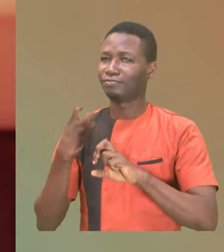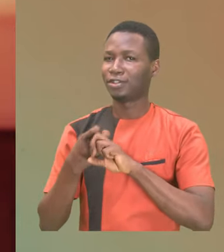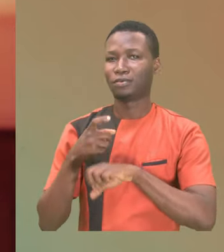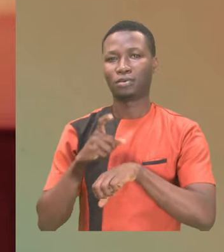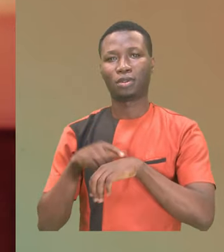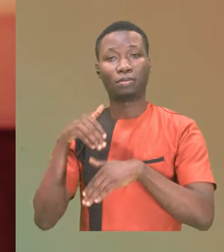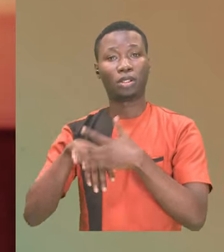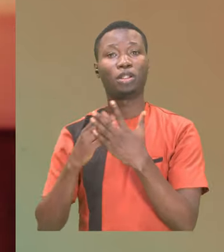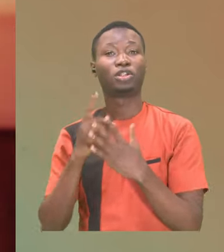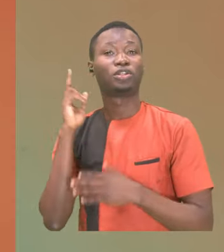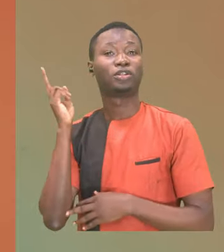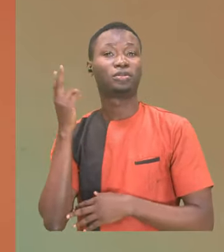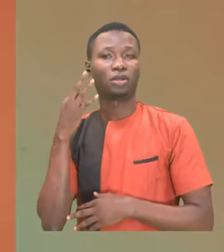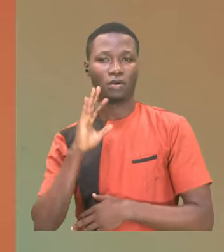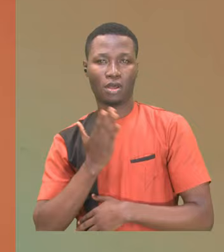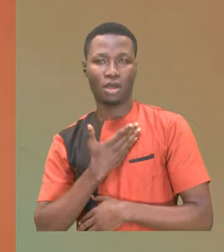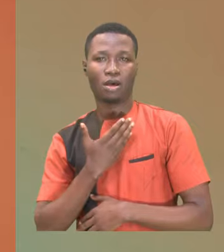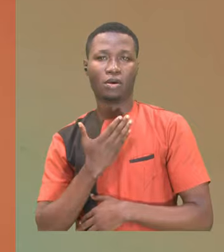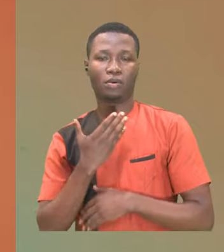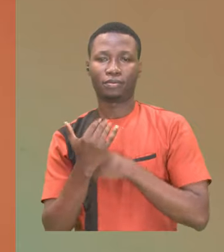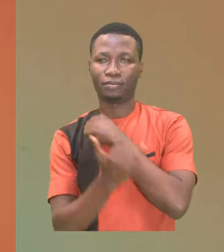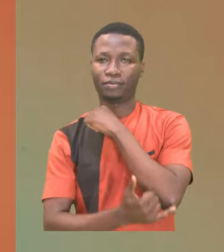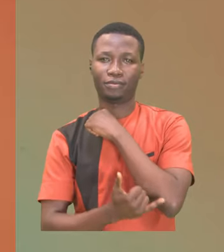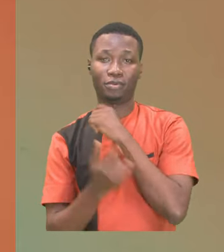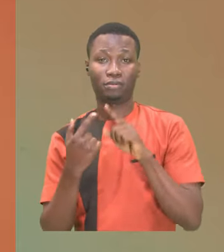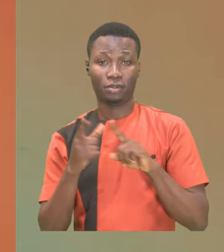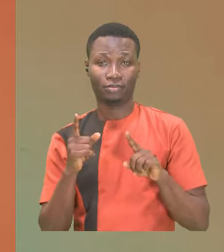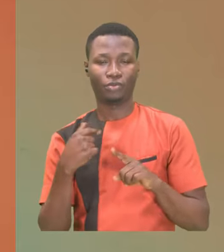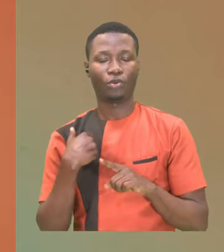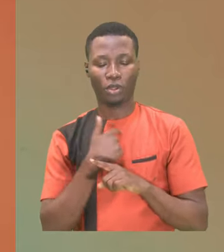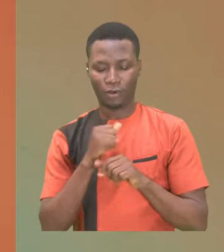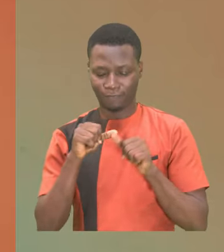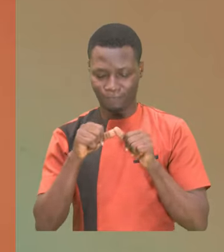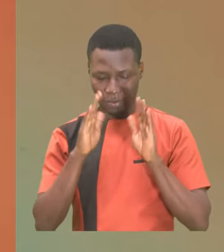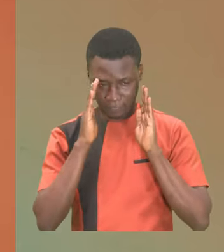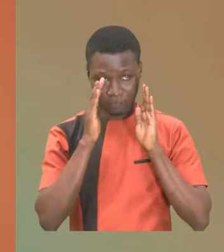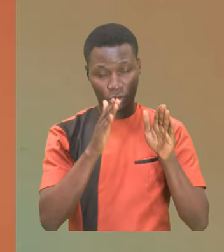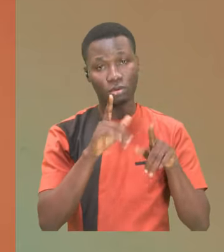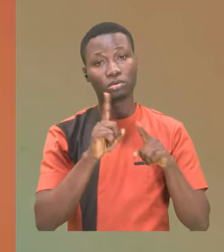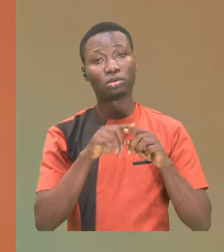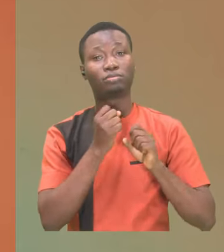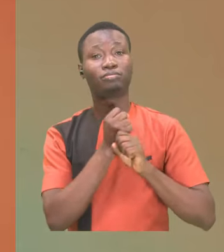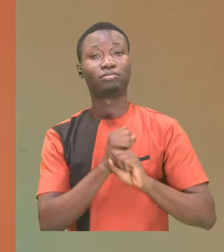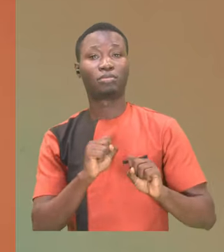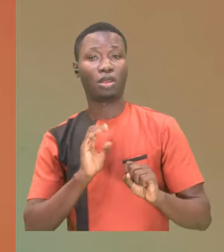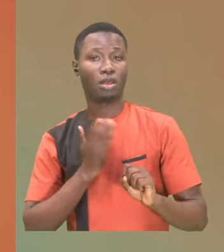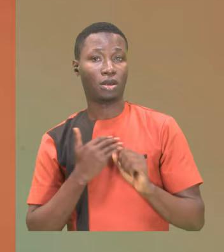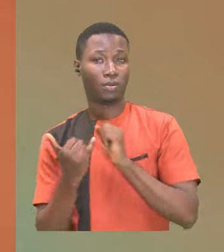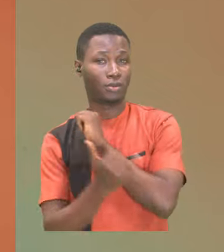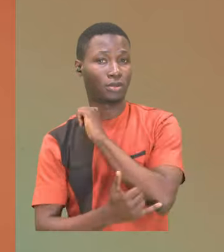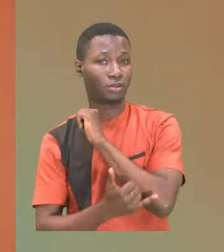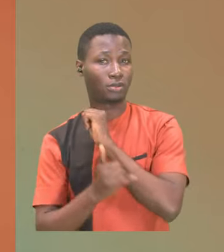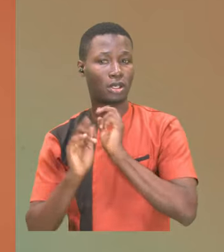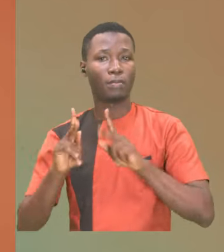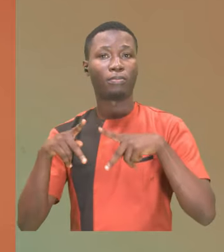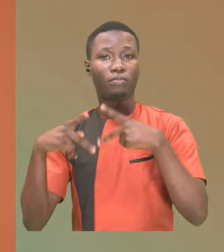the history of our nation, but we have remained focused on securing the country, on providing infrastructure,